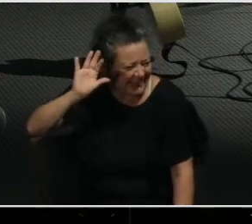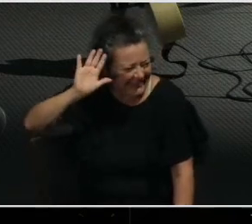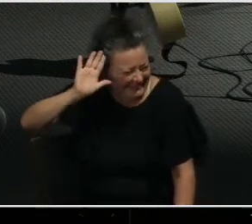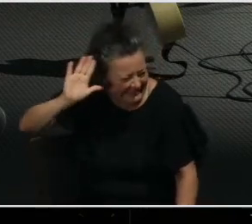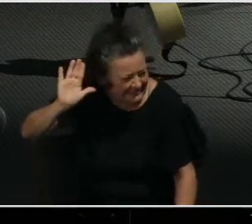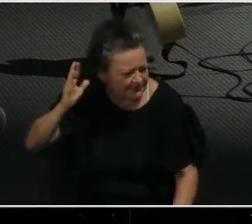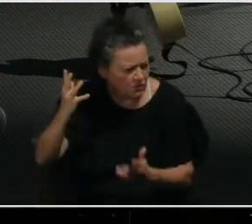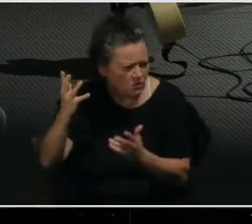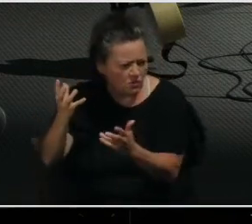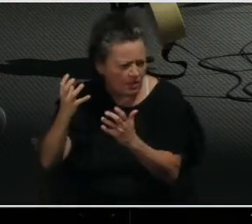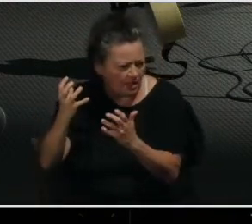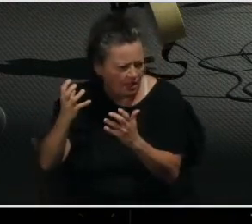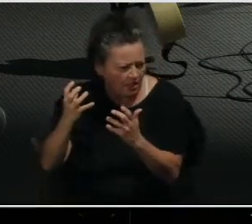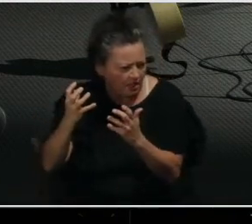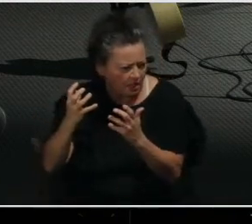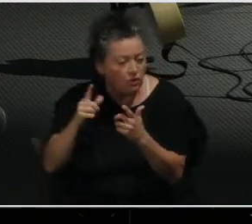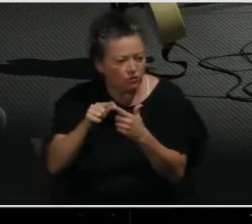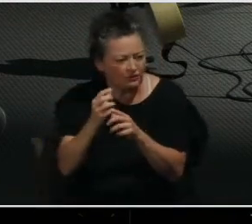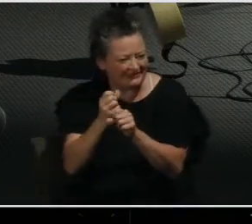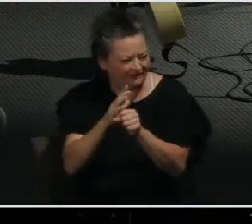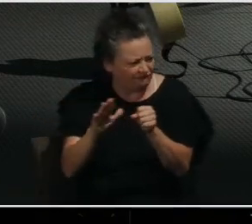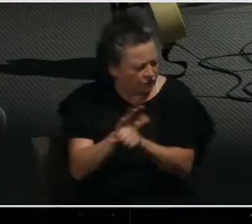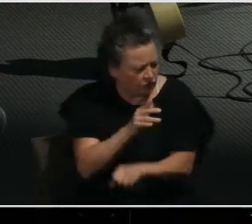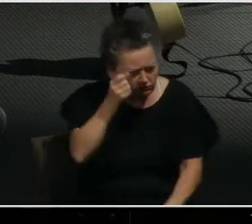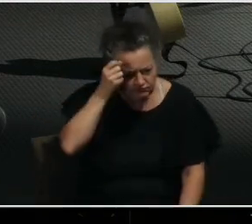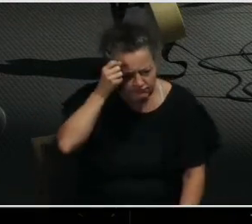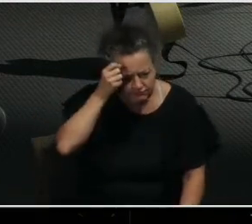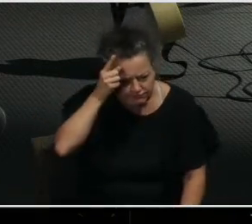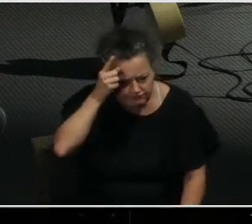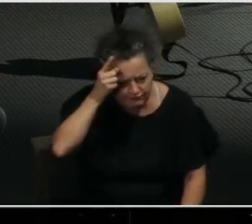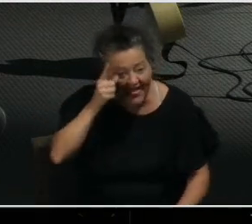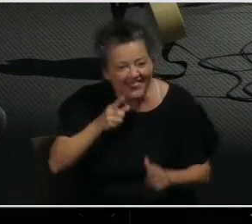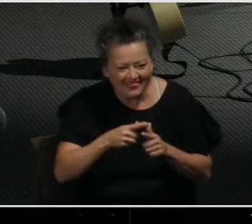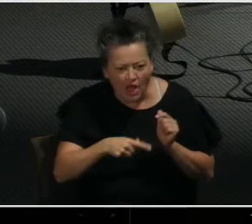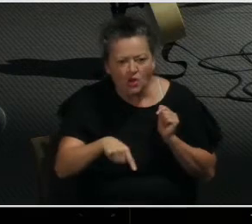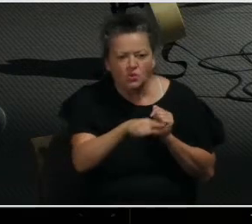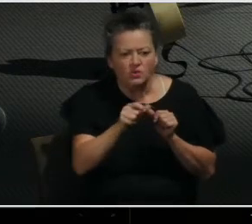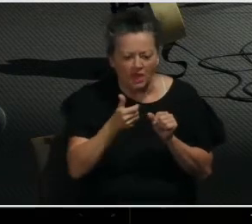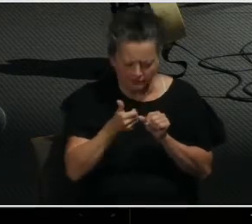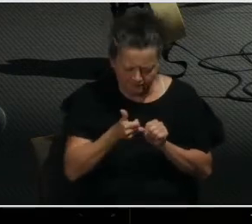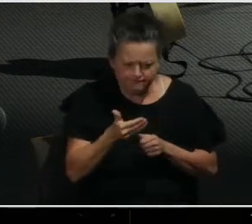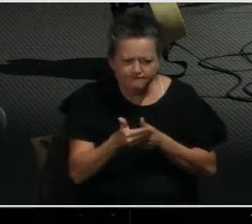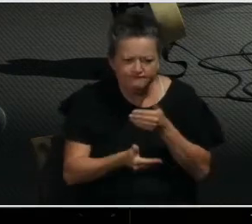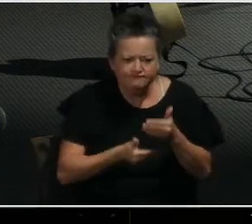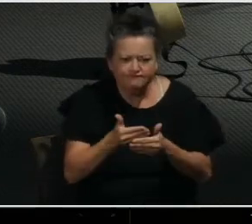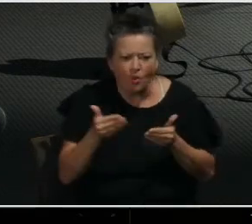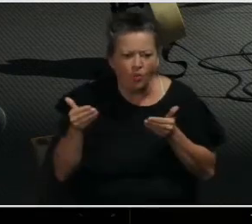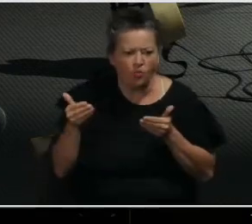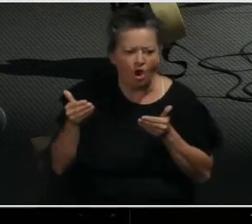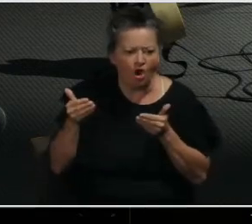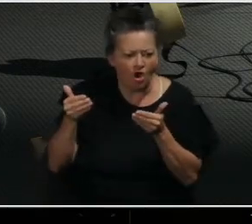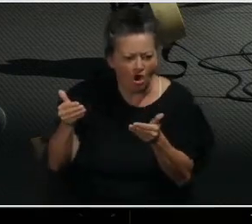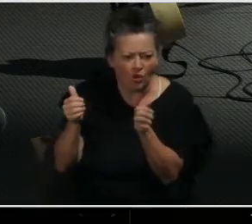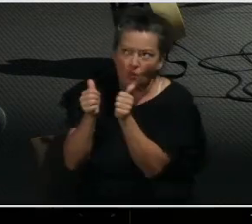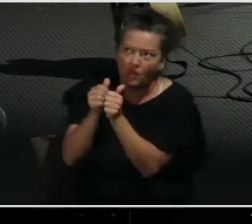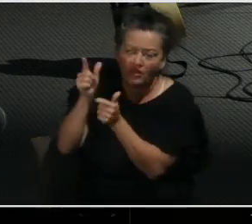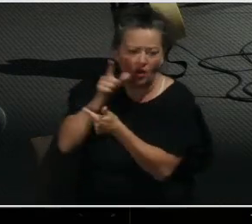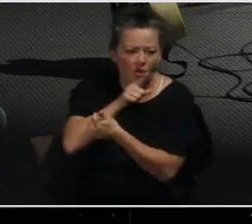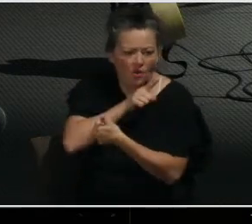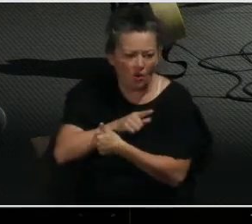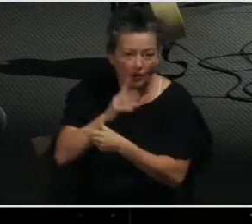understanding, so as to walk in a manner worthy of the Lord, fully pleasing to Him,